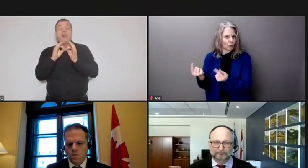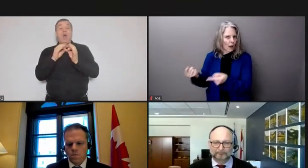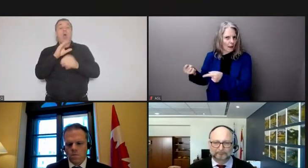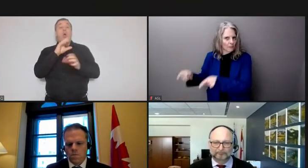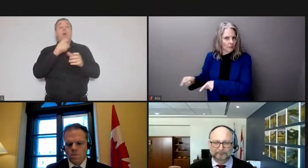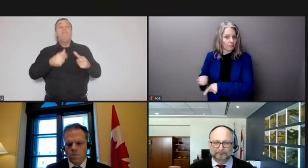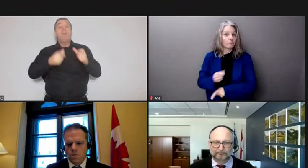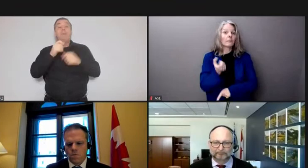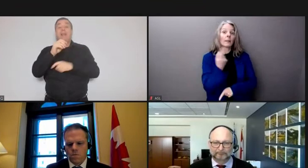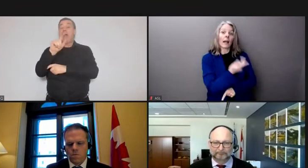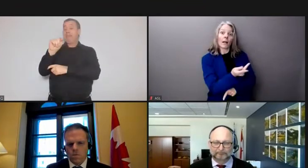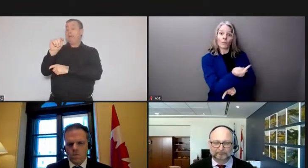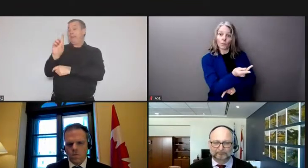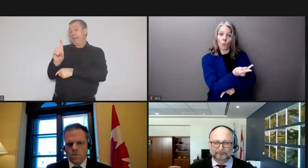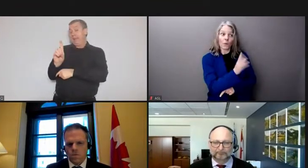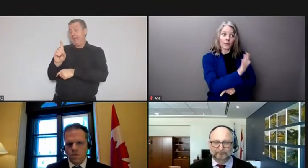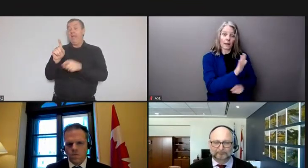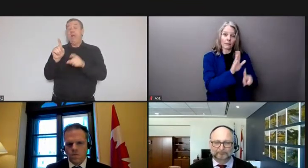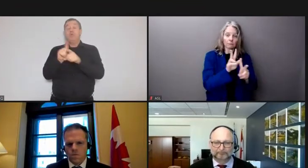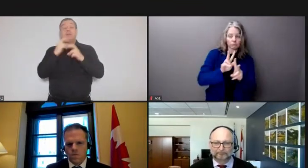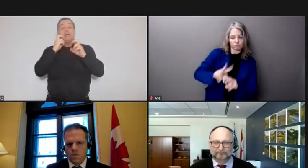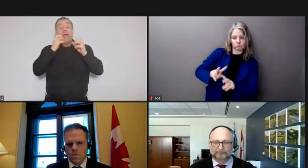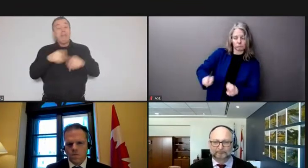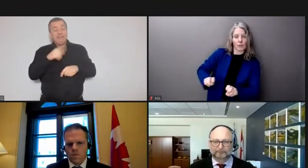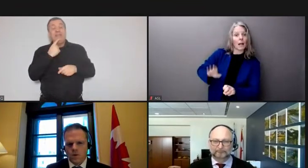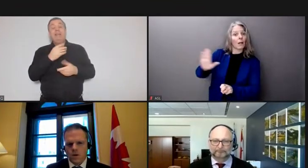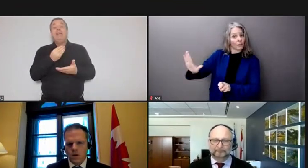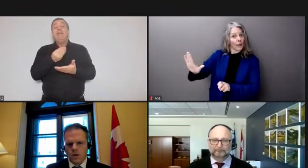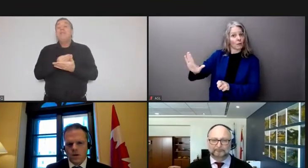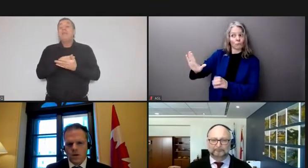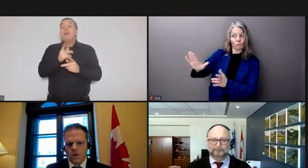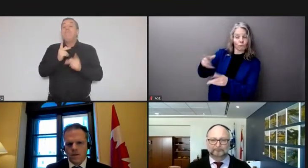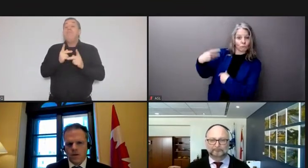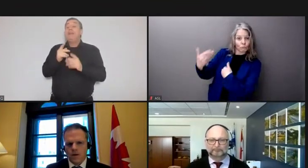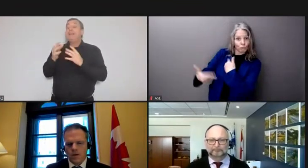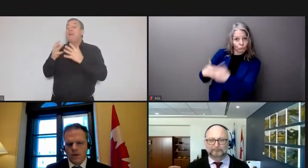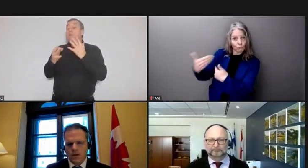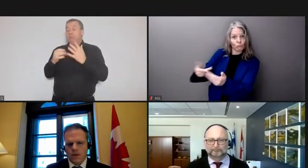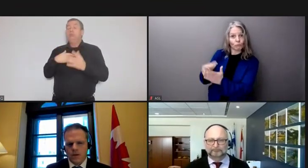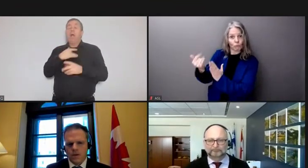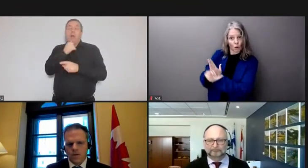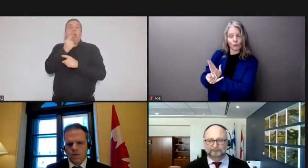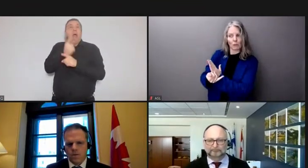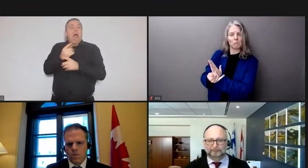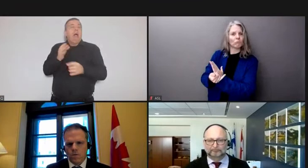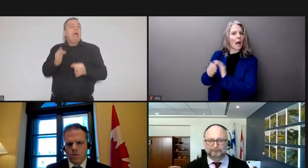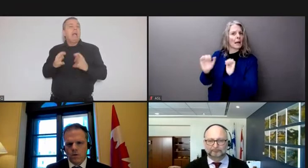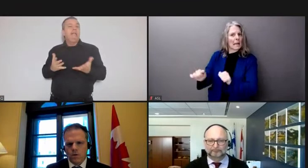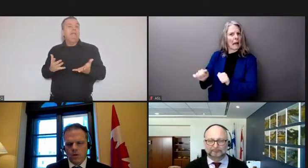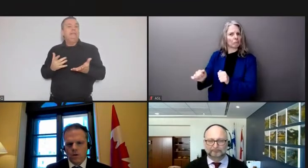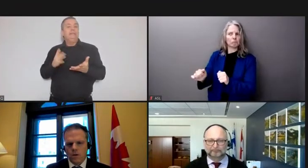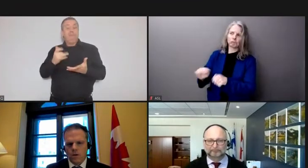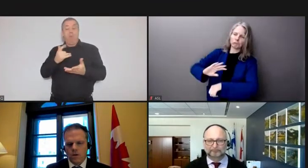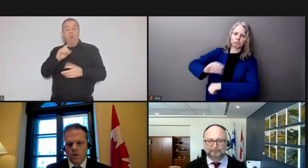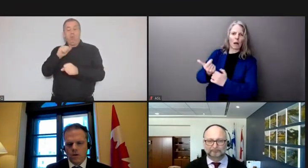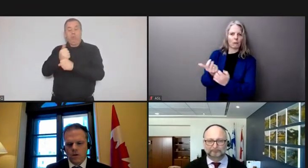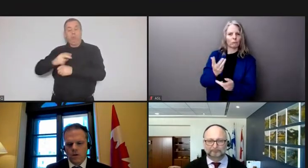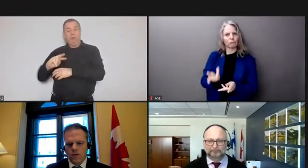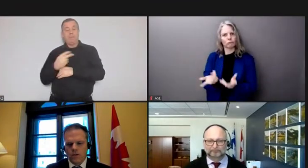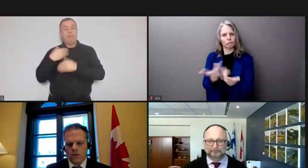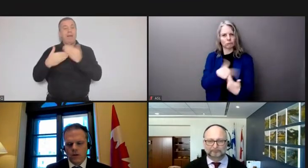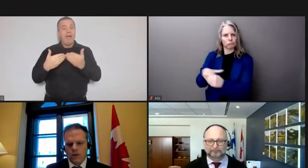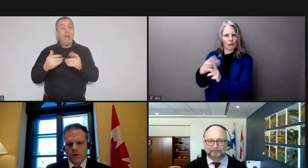public financing for the project is a feasible option that can be implemented swiftly they have also